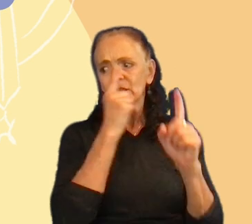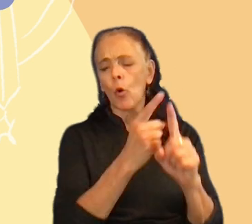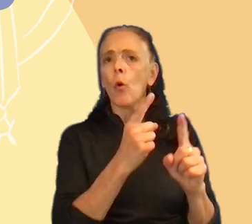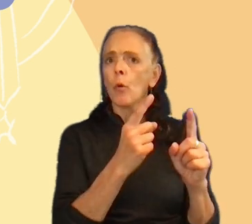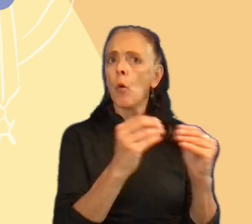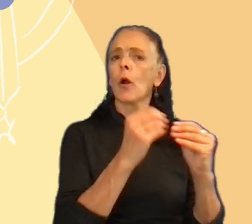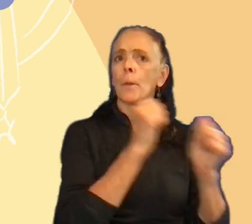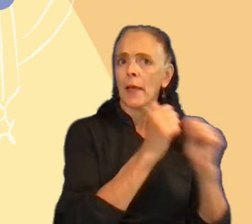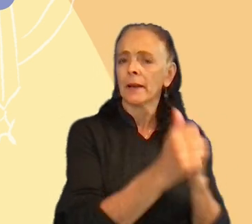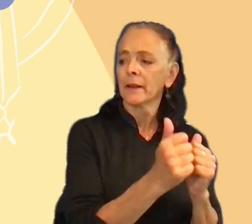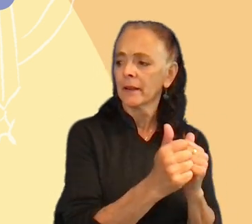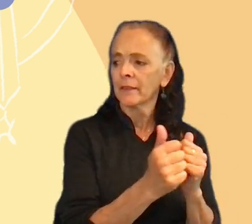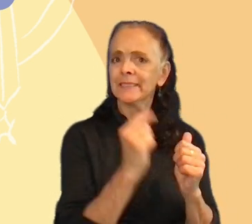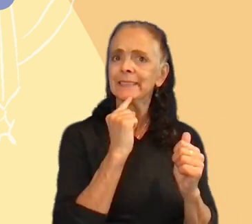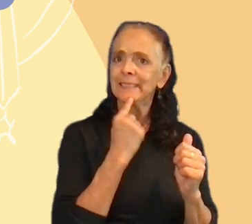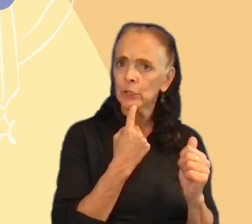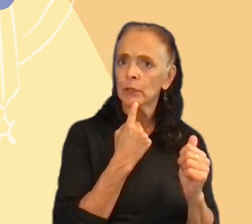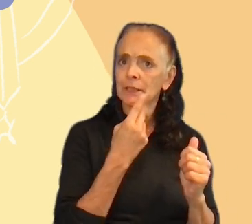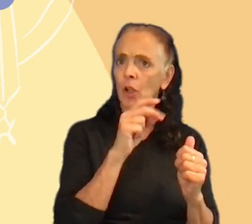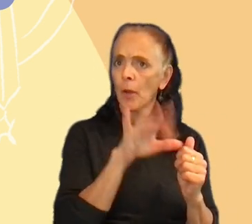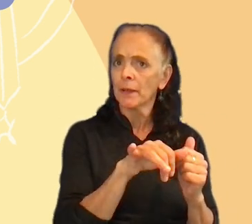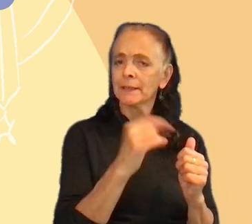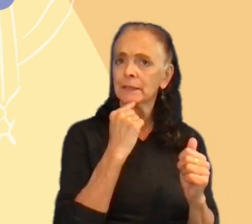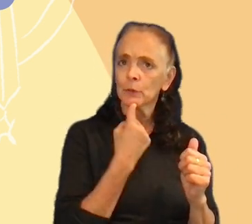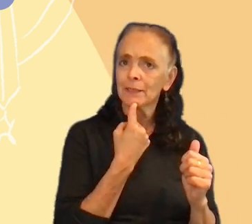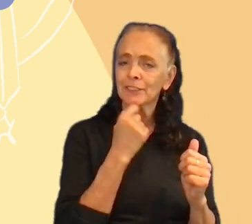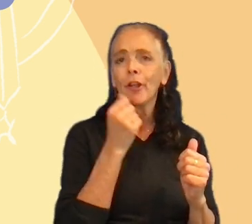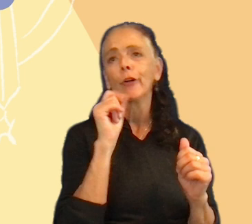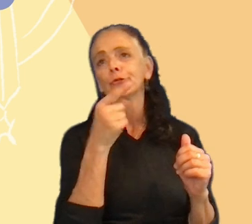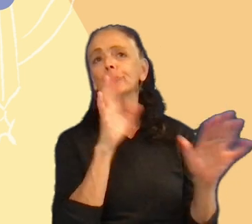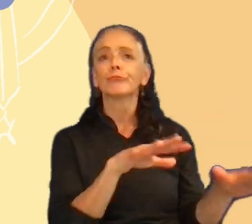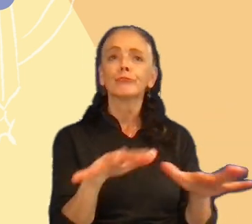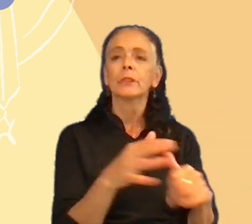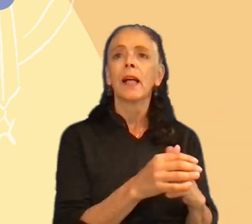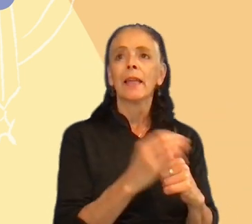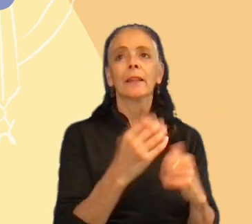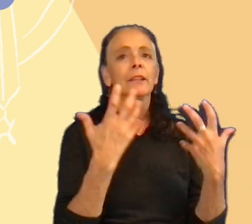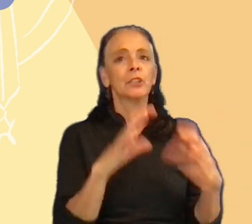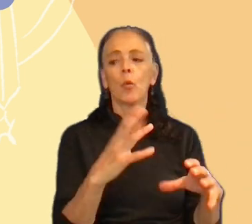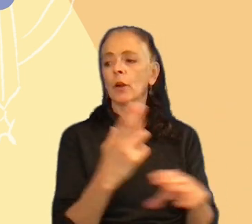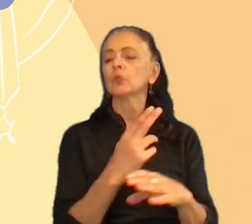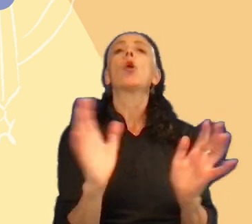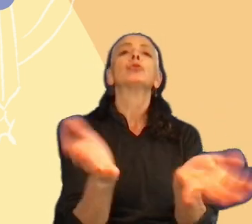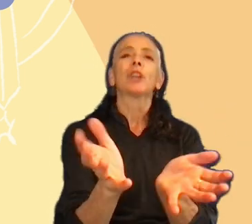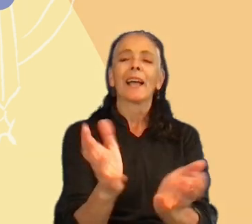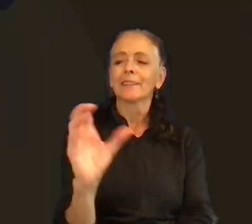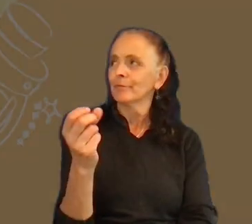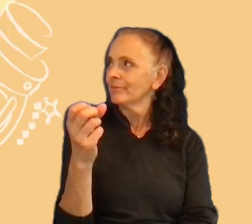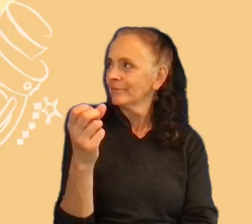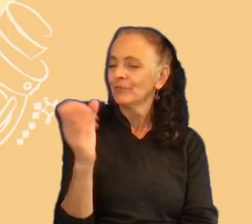Dominos is considered a serious hobby, not only a pastime, and they don't want to use the shot. And